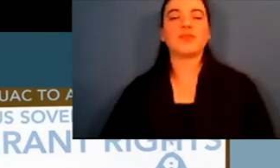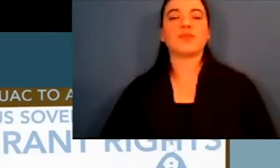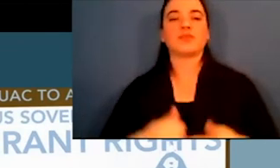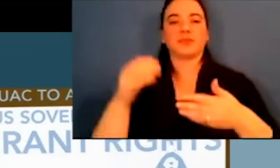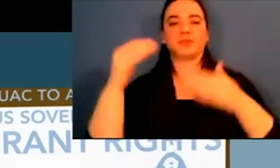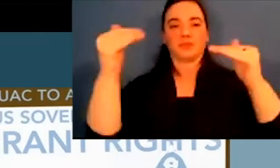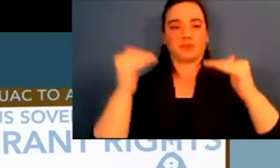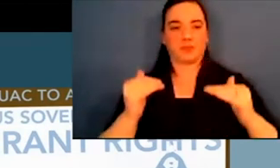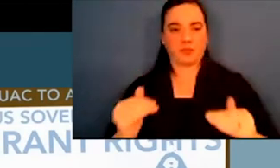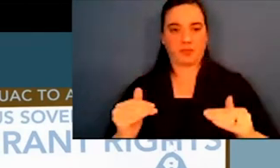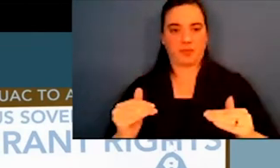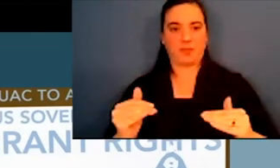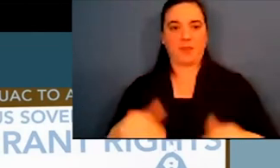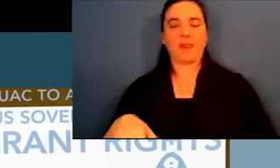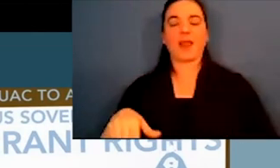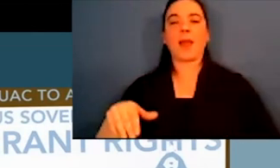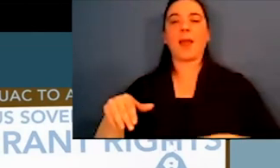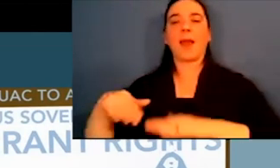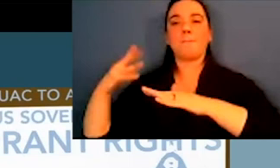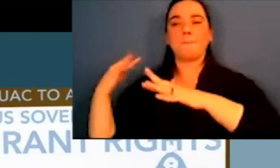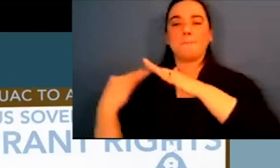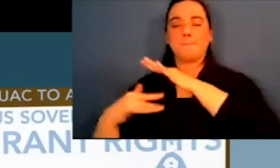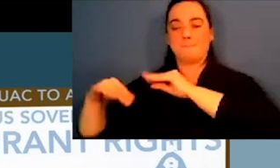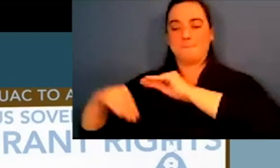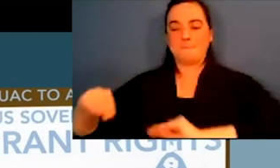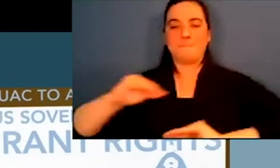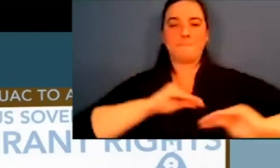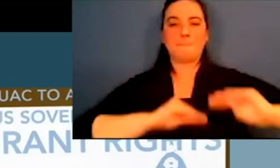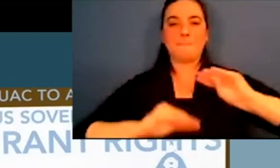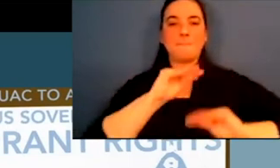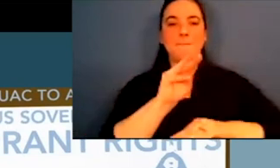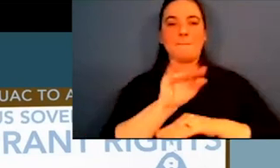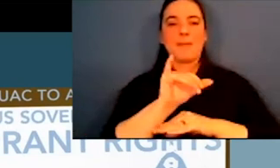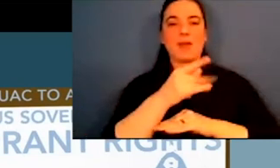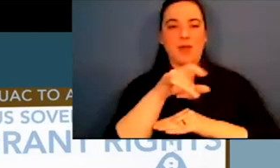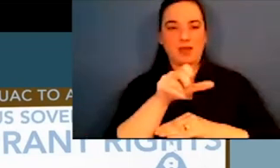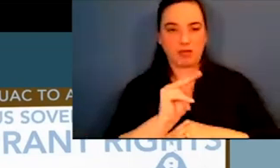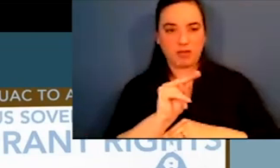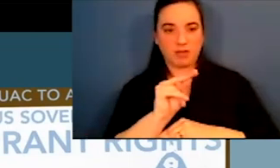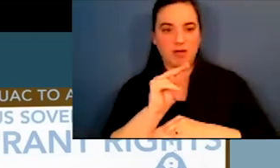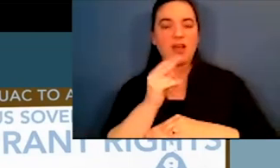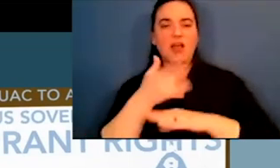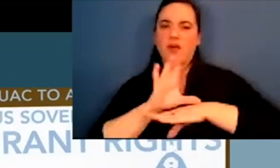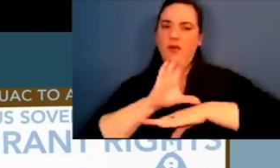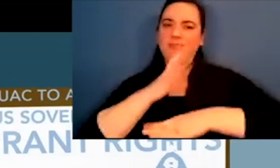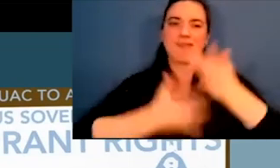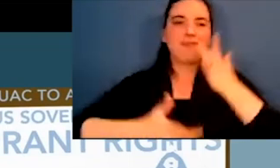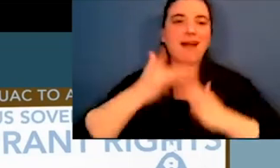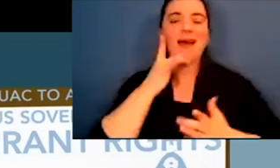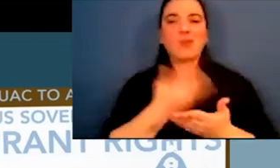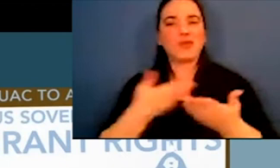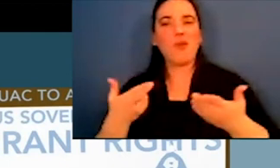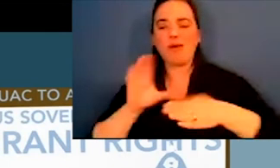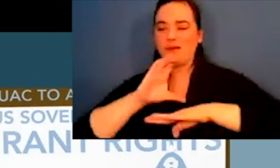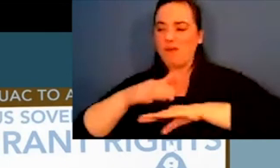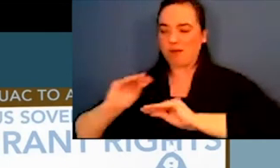they're not being honored. So migration, due to a lack of resources forced removals